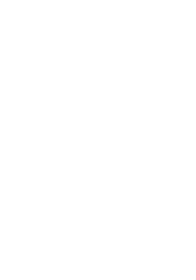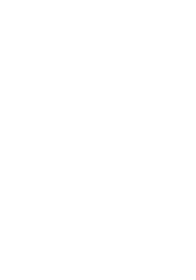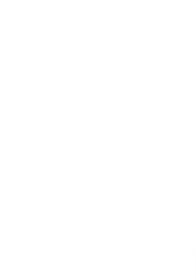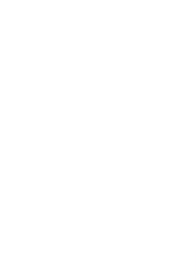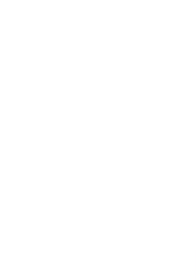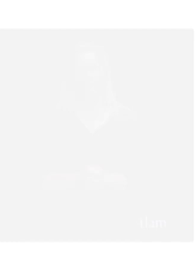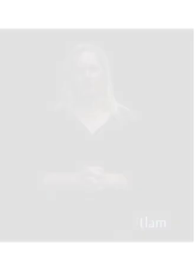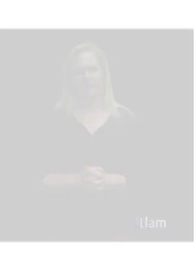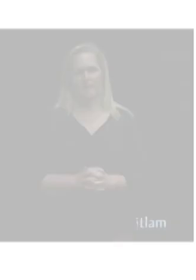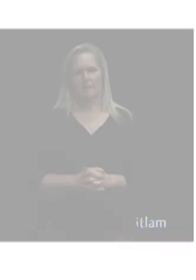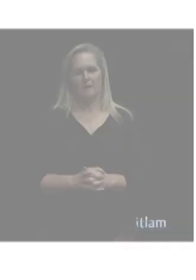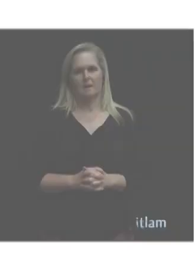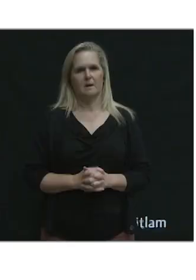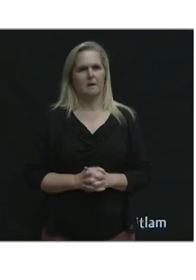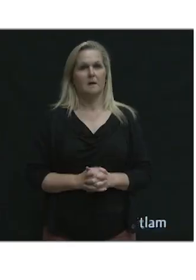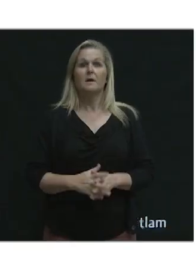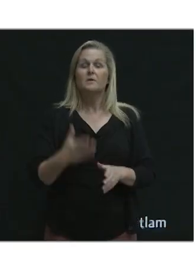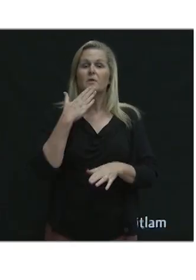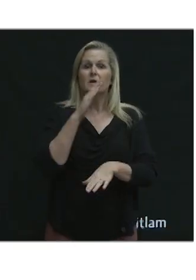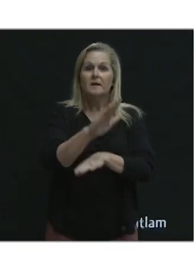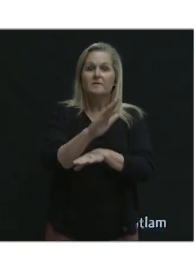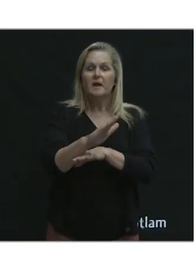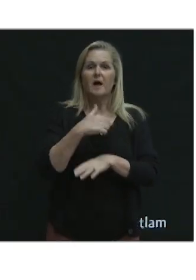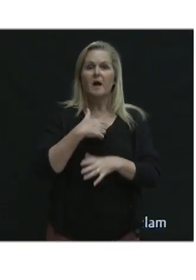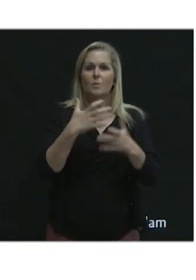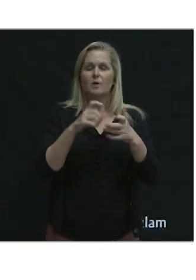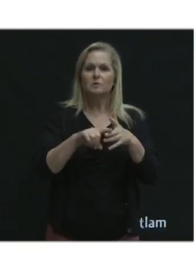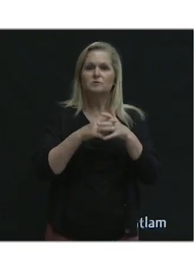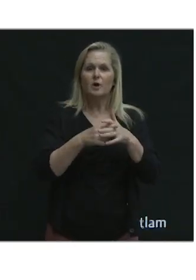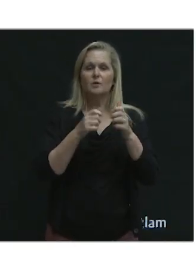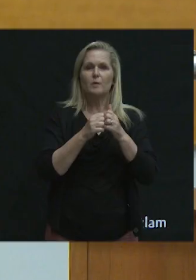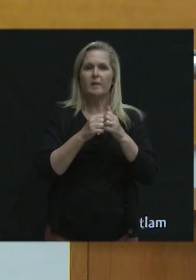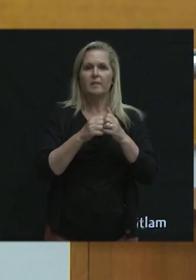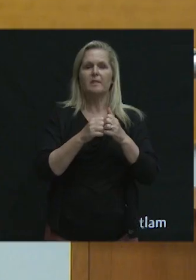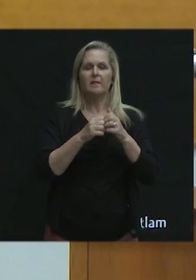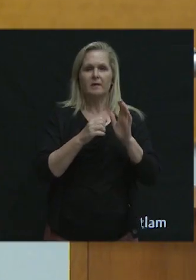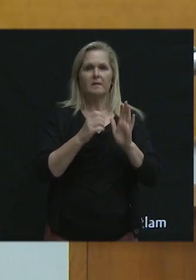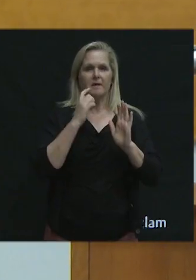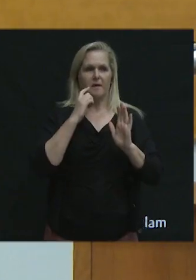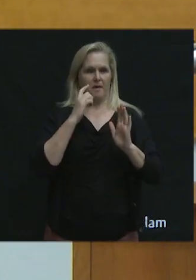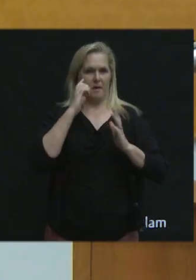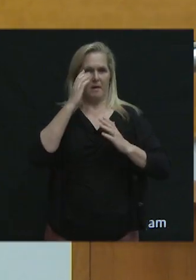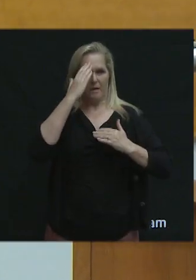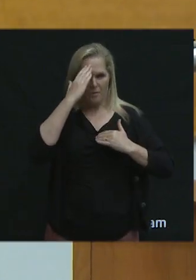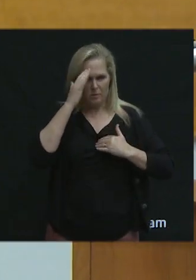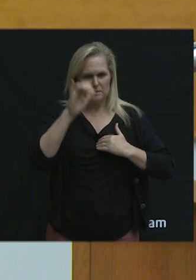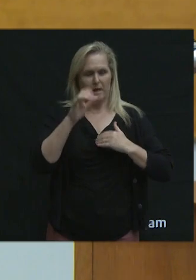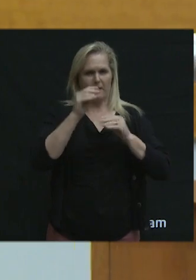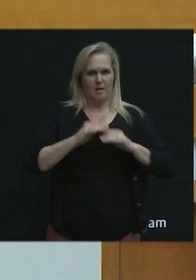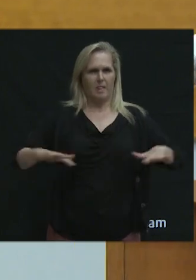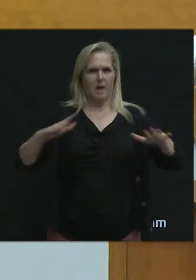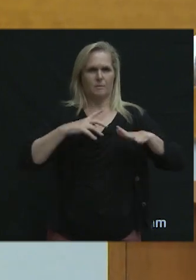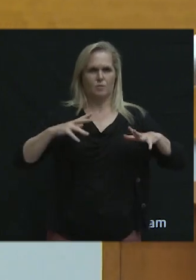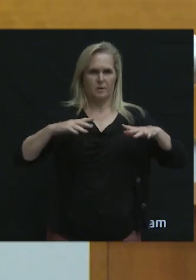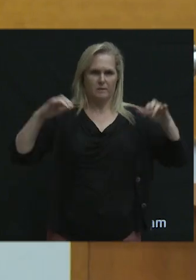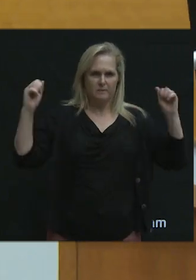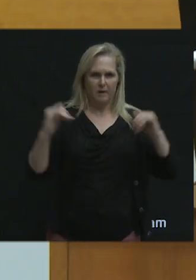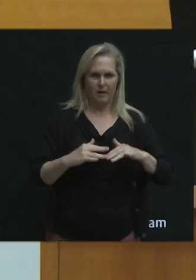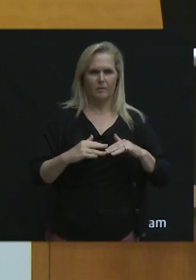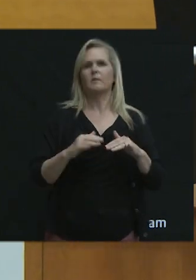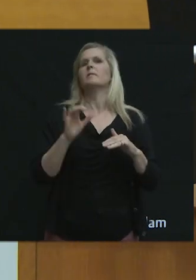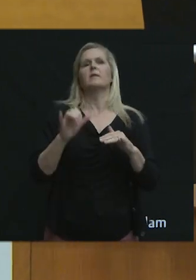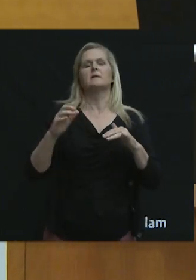Thank you. Good evening. I'd like to begin by acknowledging that the land where we gather is the traditional